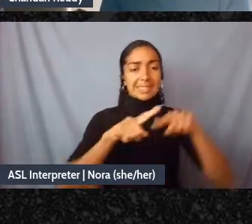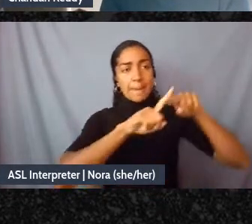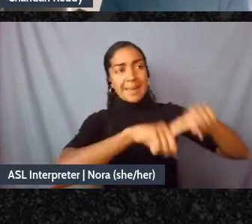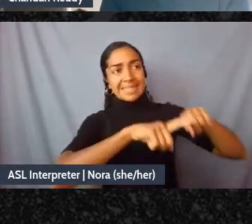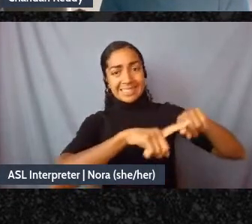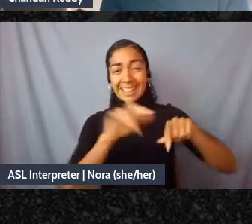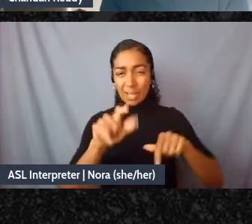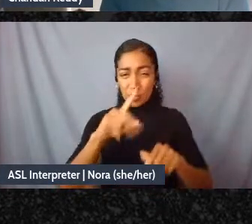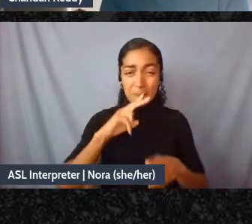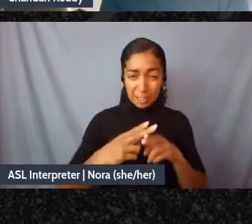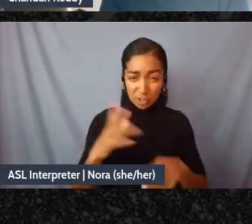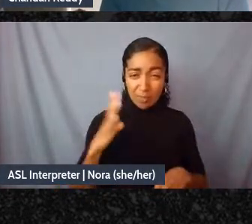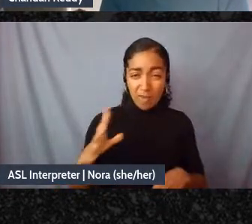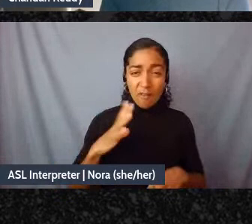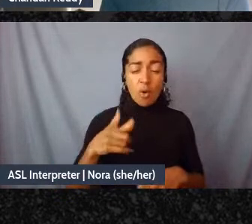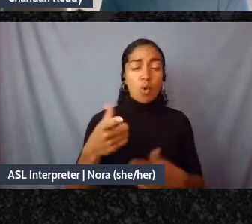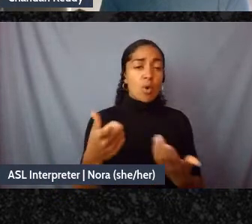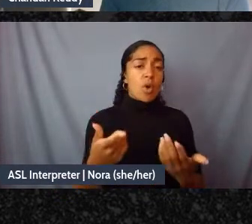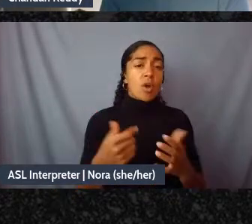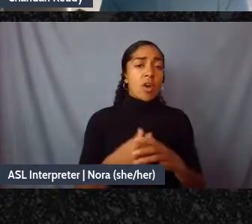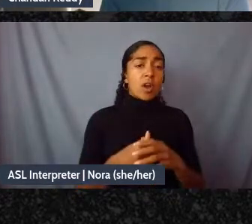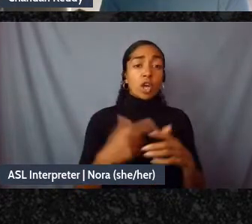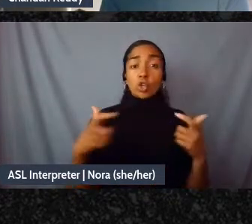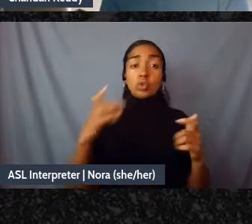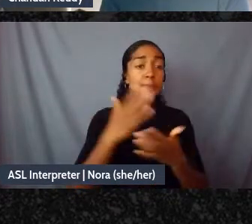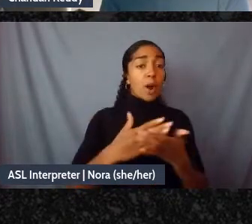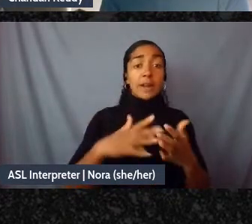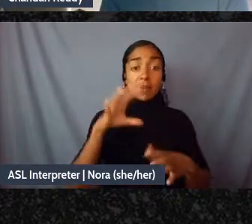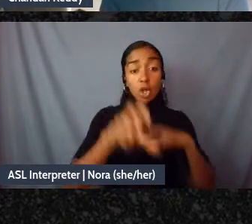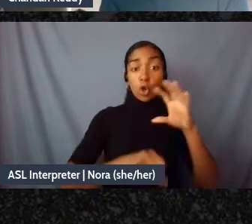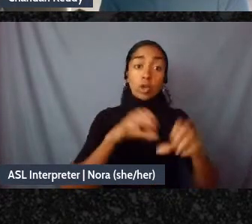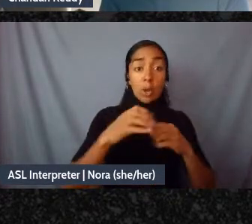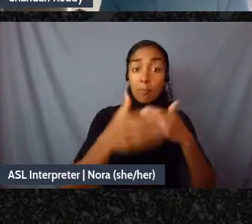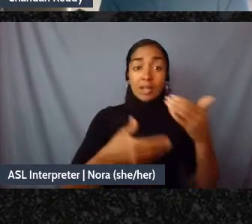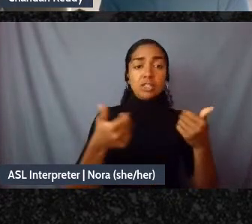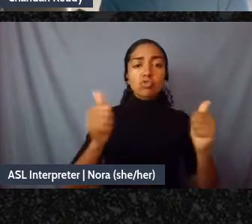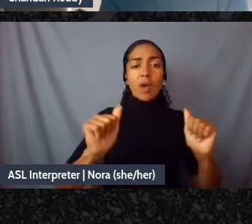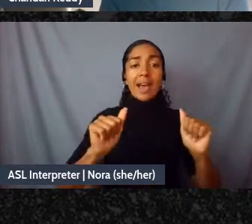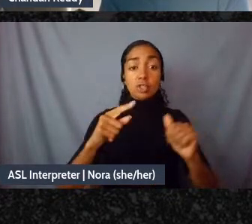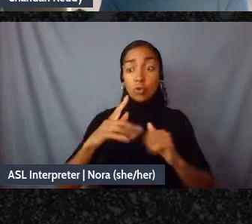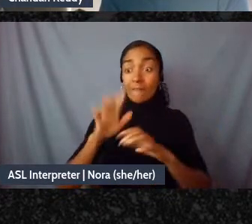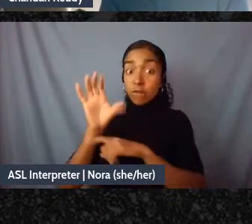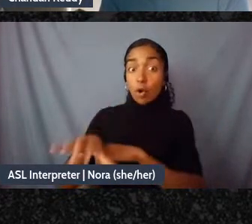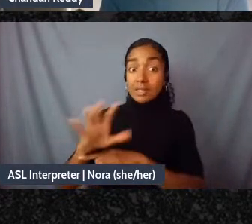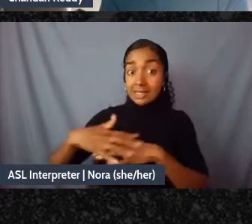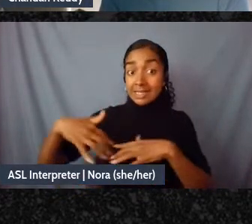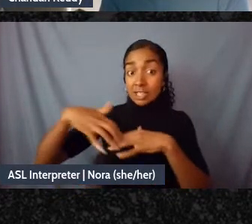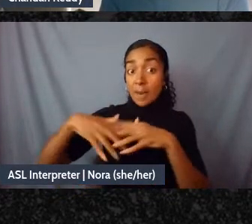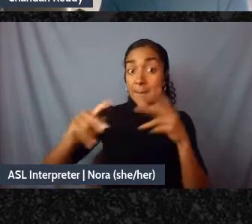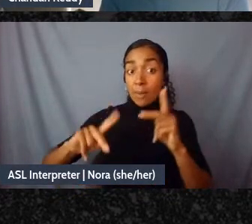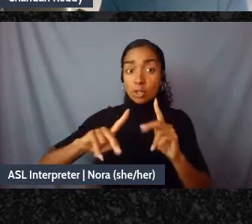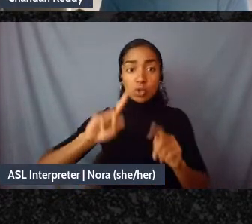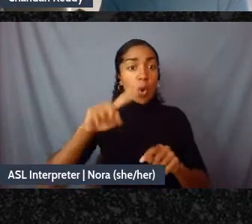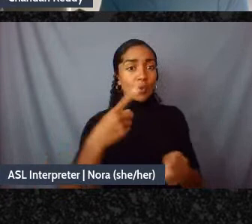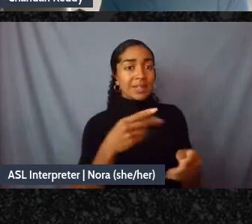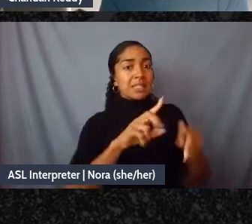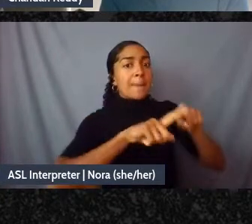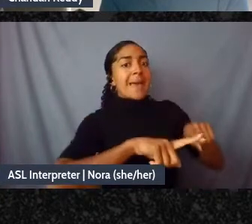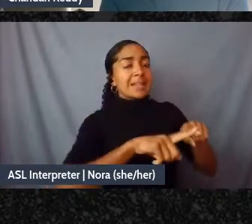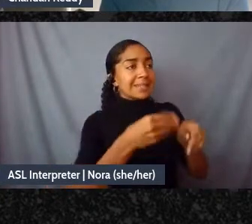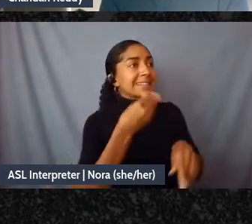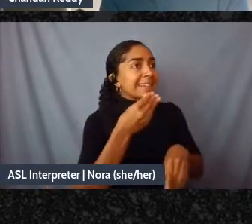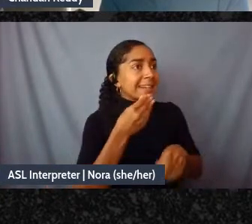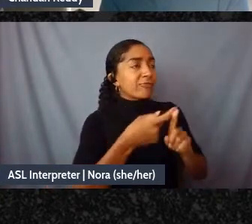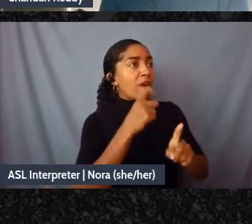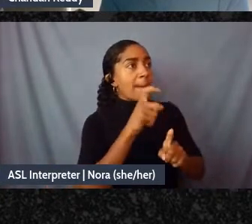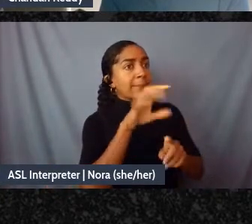a huge part of colonial process is to try to enforce indigenous people eating only from the settler food systems or having